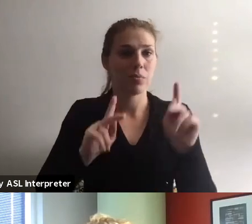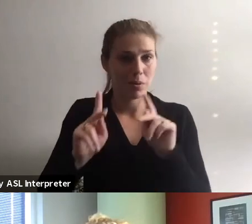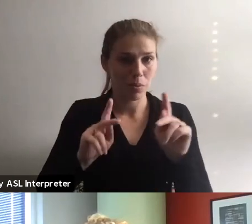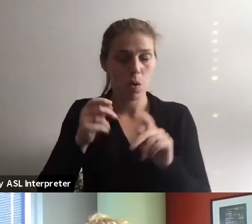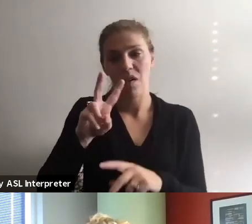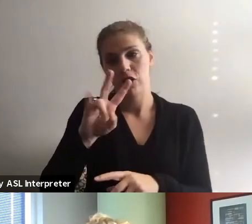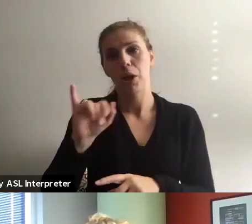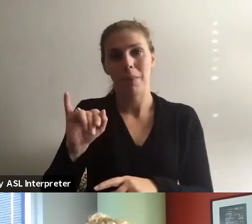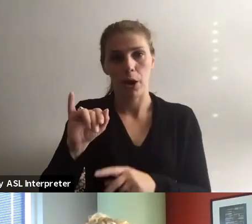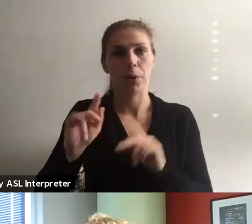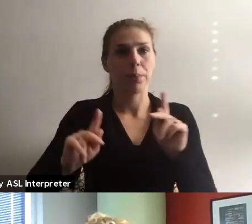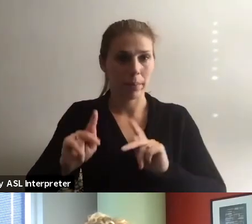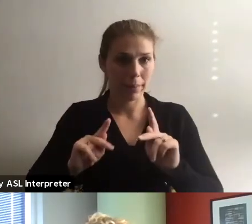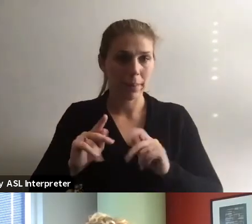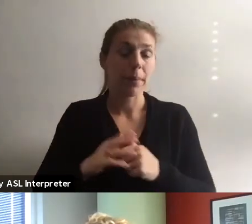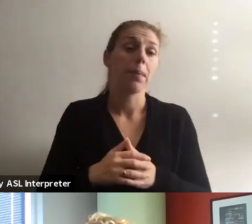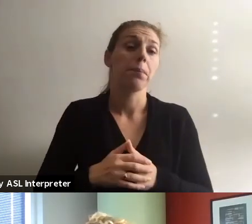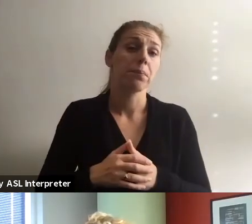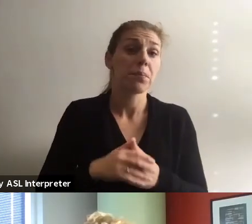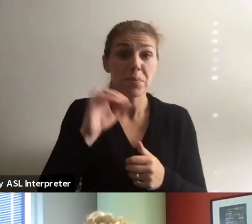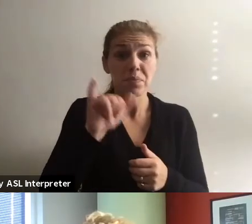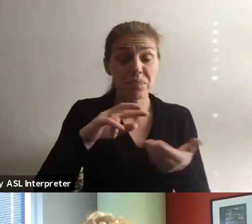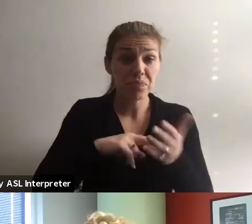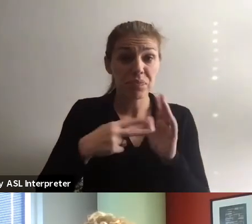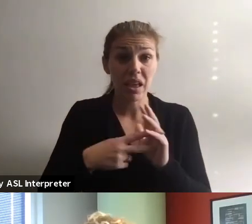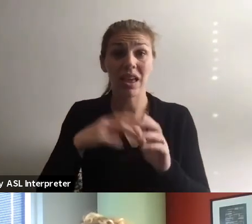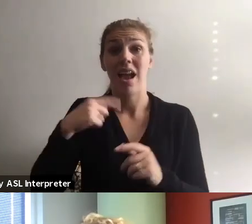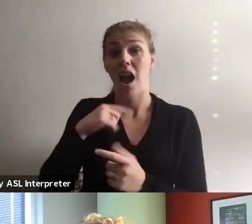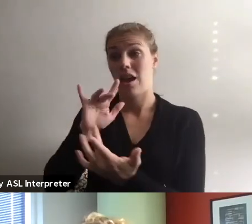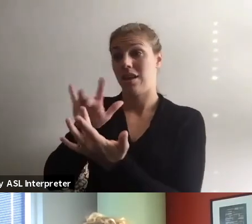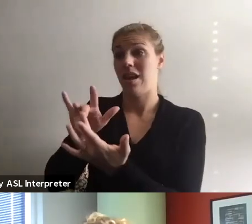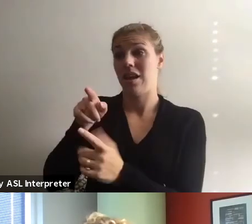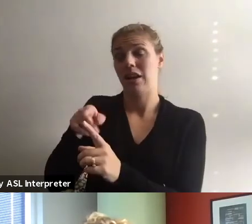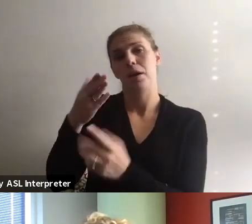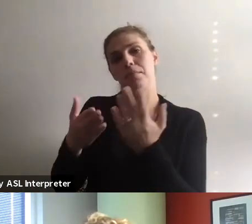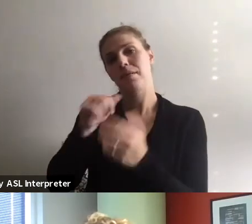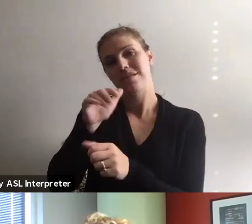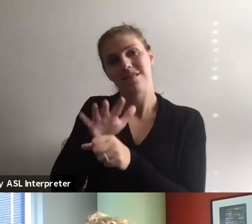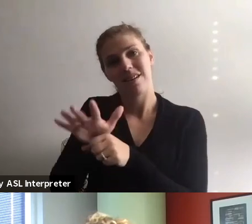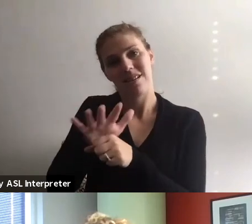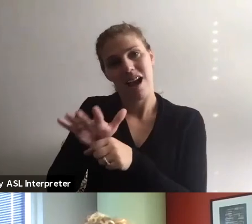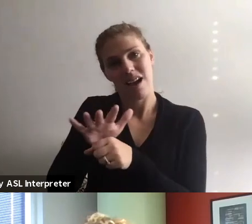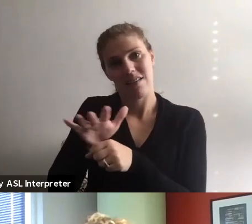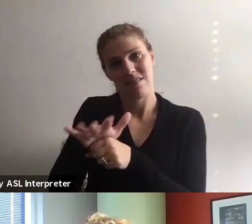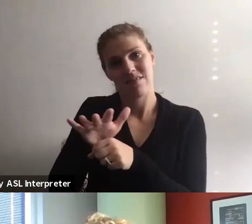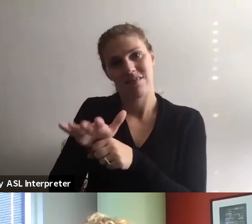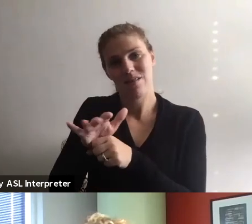folks, um, but that person might also, that, that might not be quite enough, because that could be,